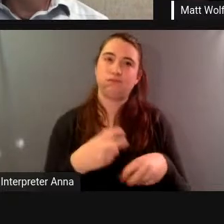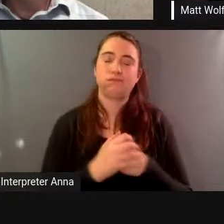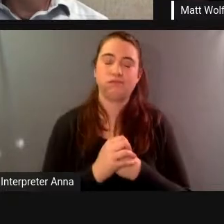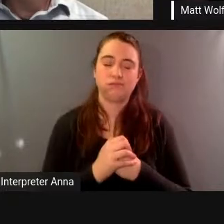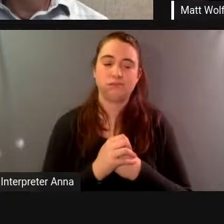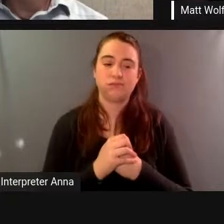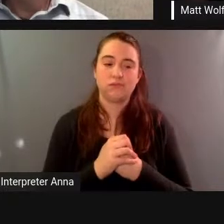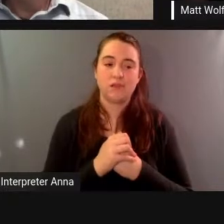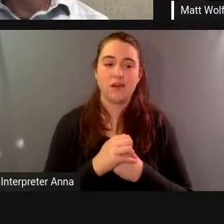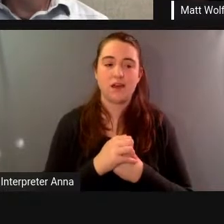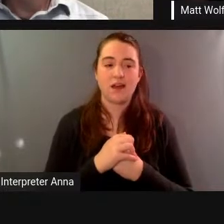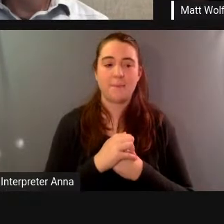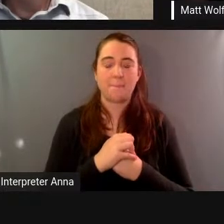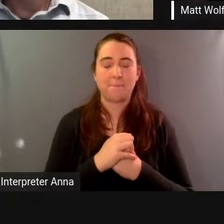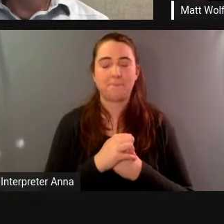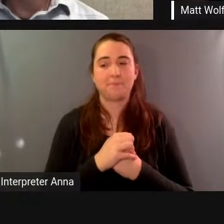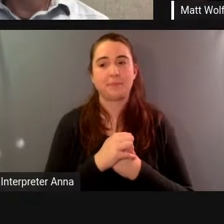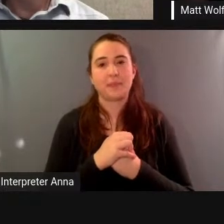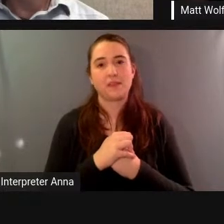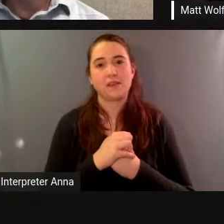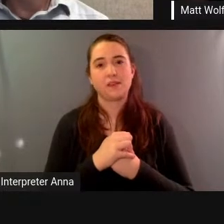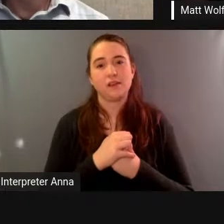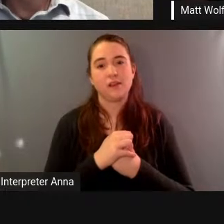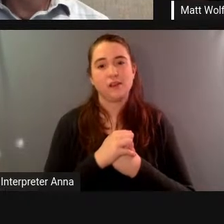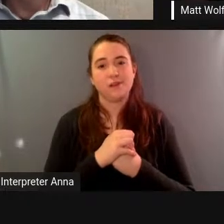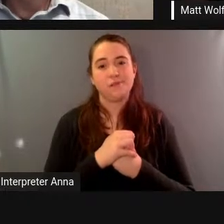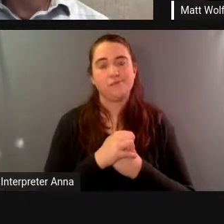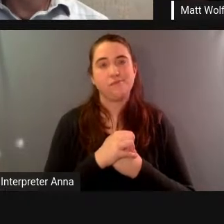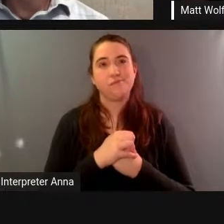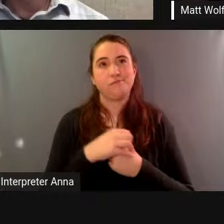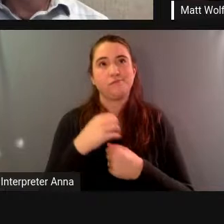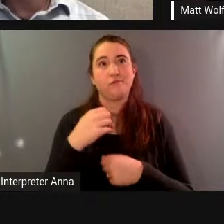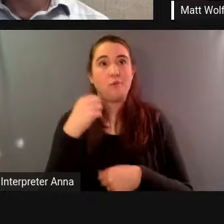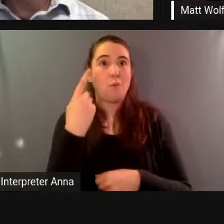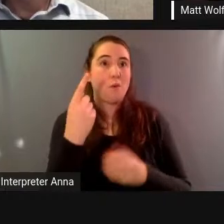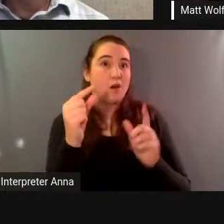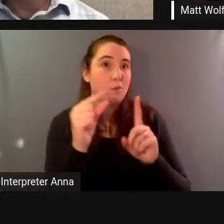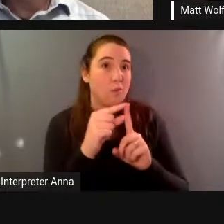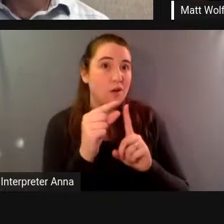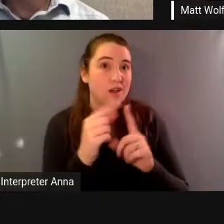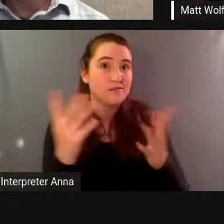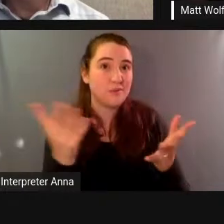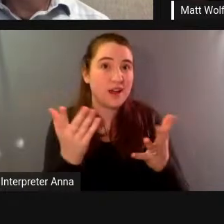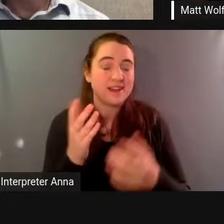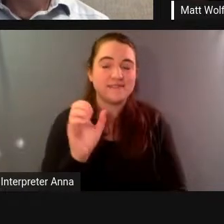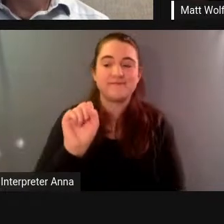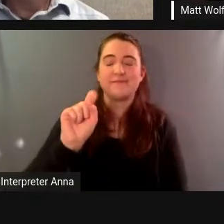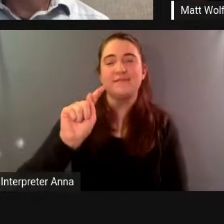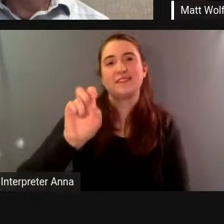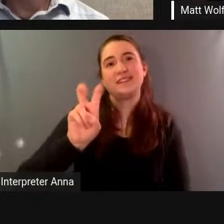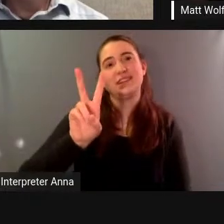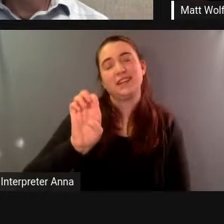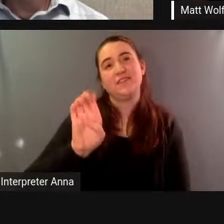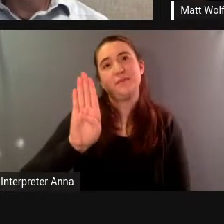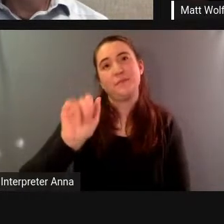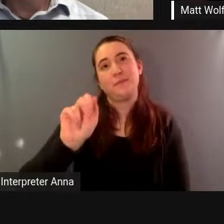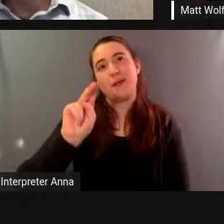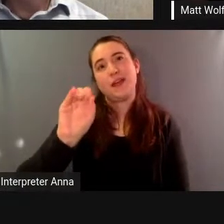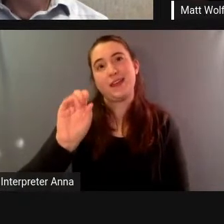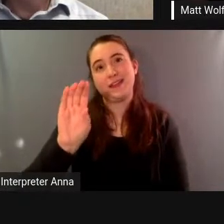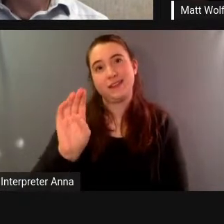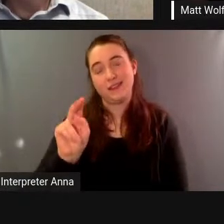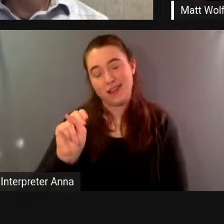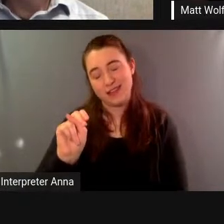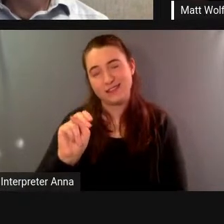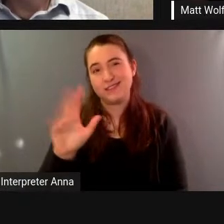you know in a word uh here's my my sound bite steve bannon destroyed one world the small